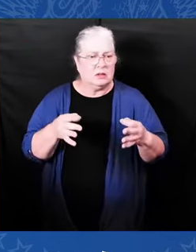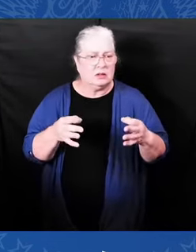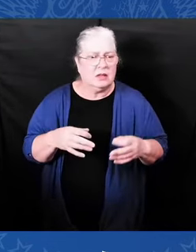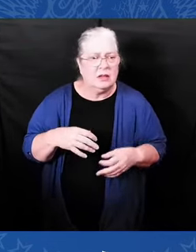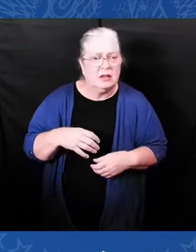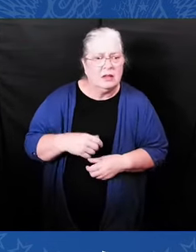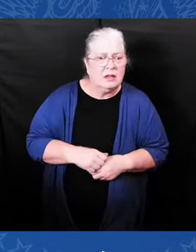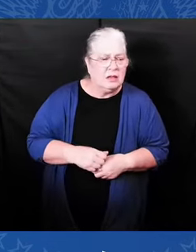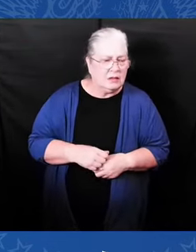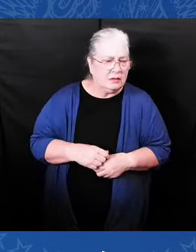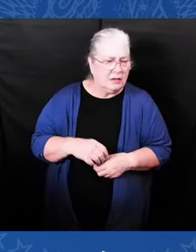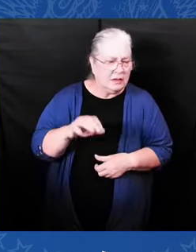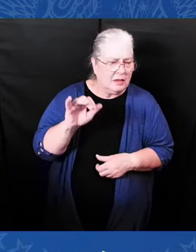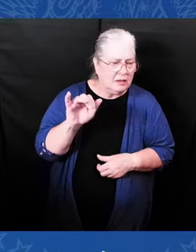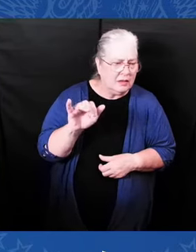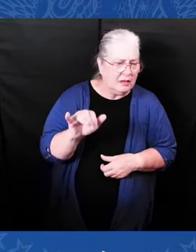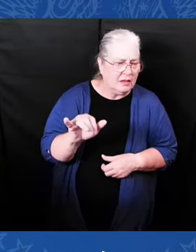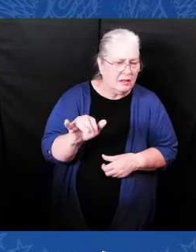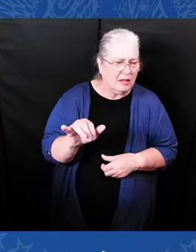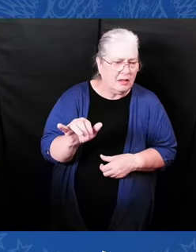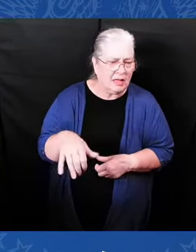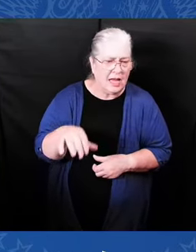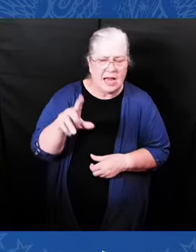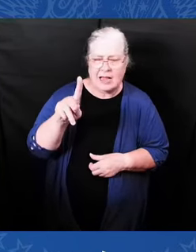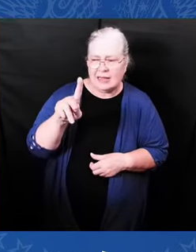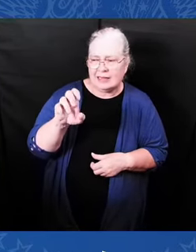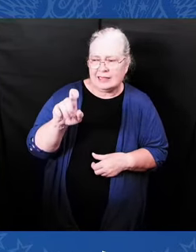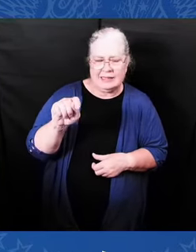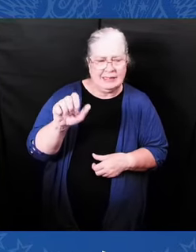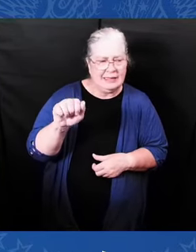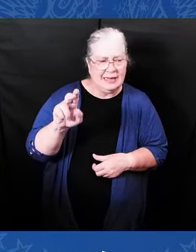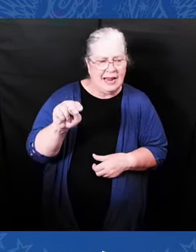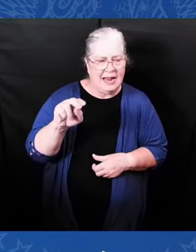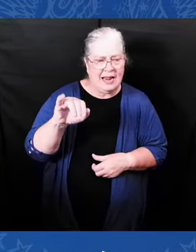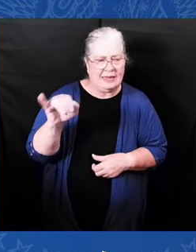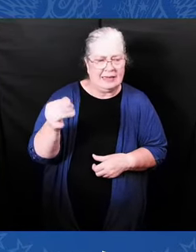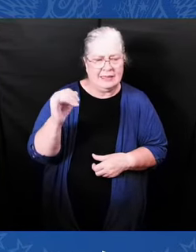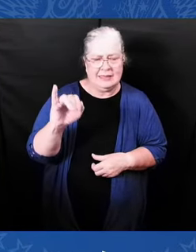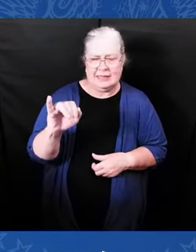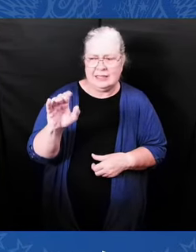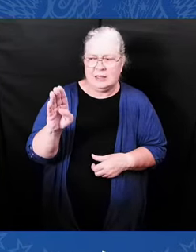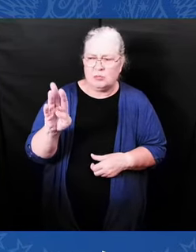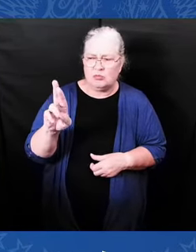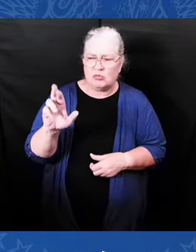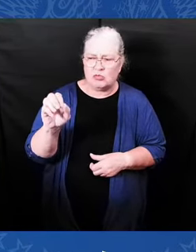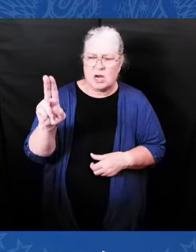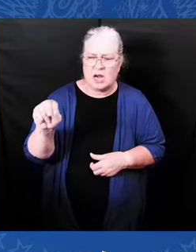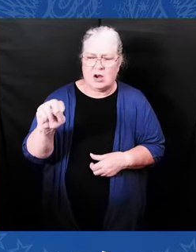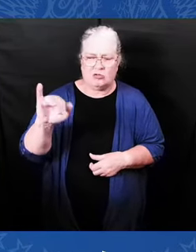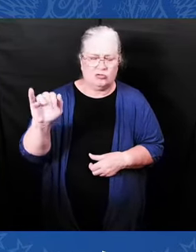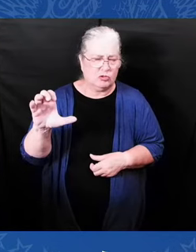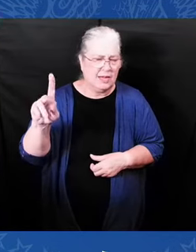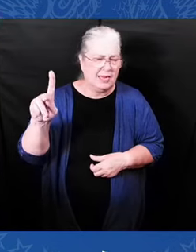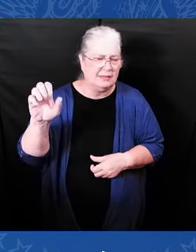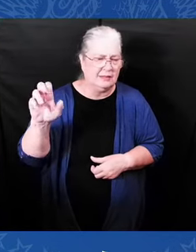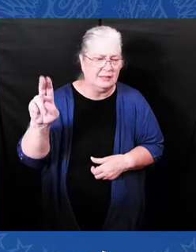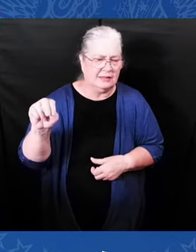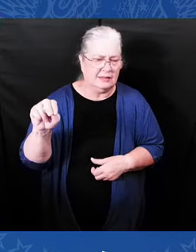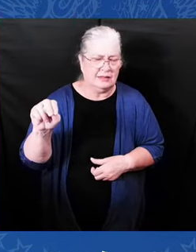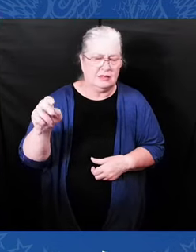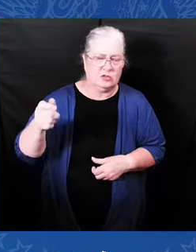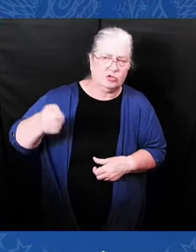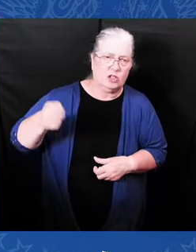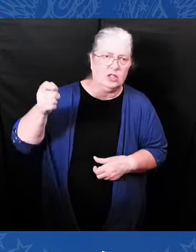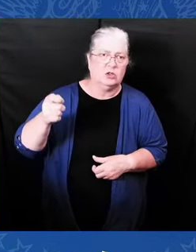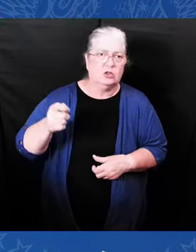And I meant it, and we did it. And with the support of the CBC, Ketanji Brown Jackson is on the bench, and she's the brightest of anybody